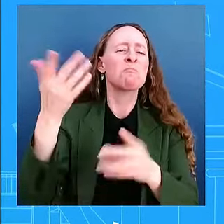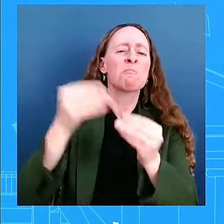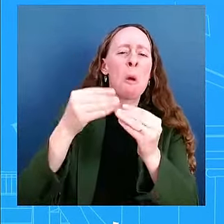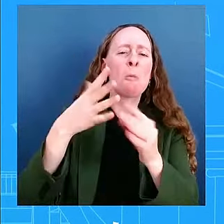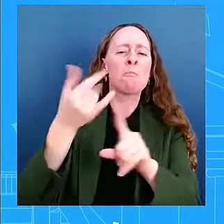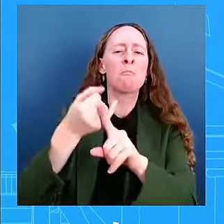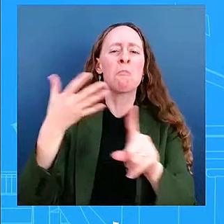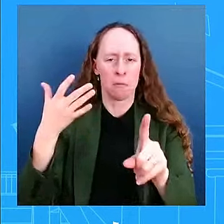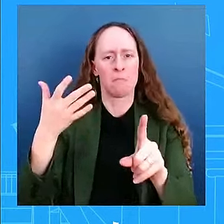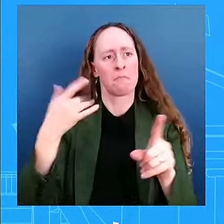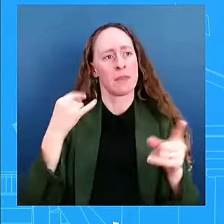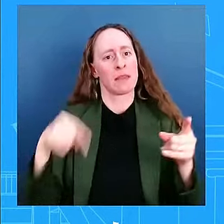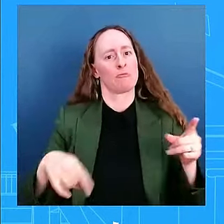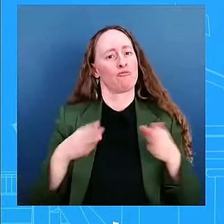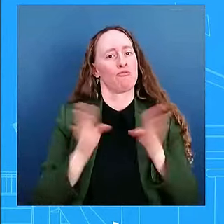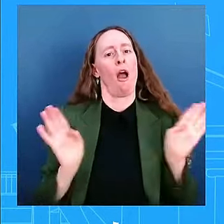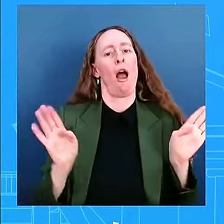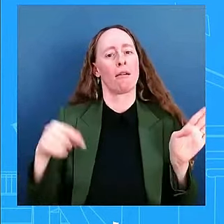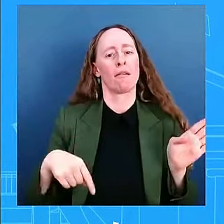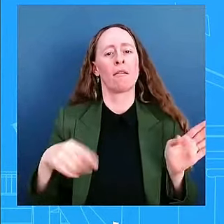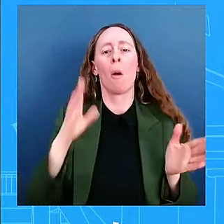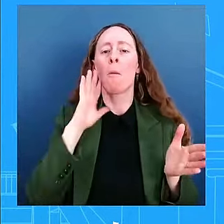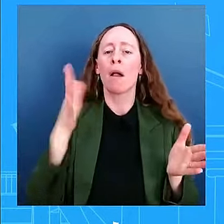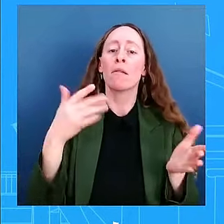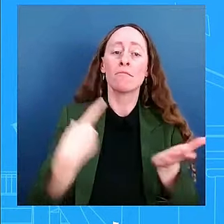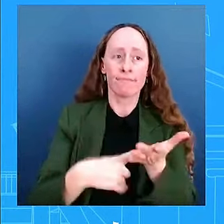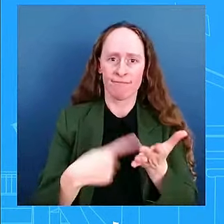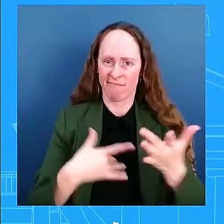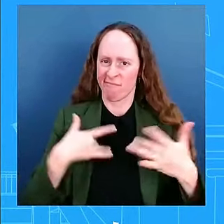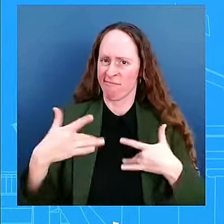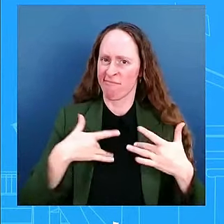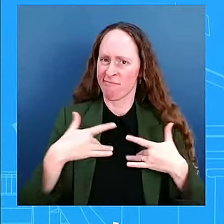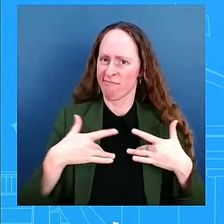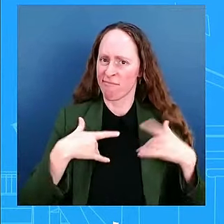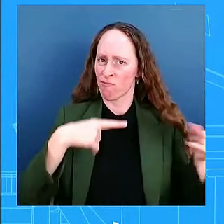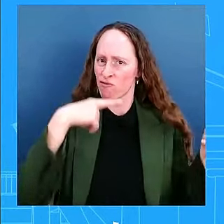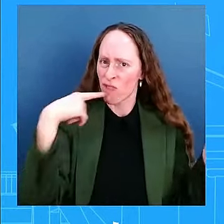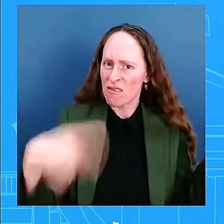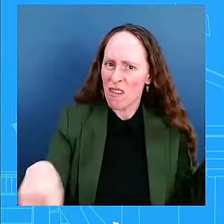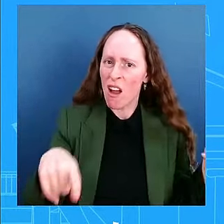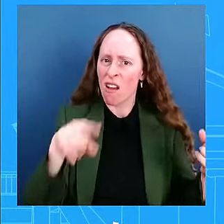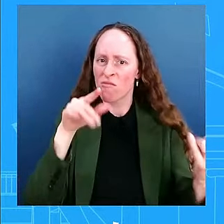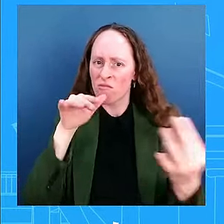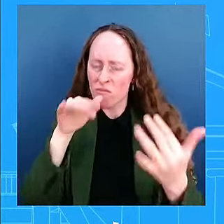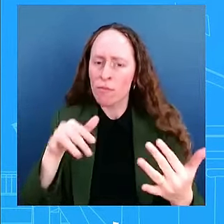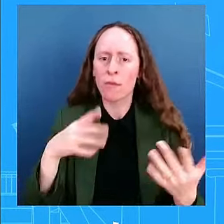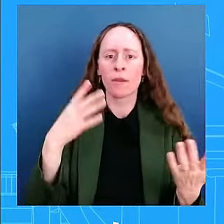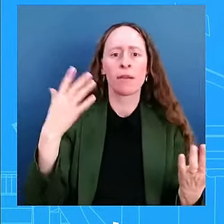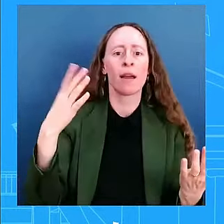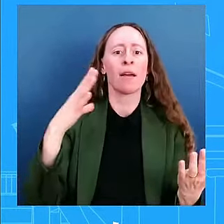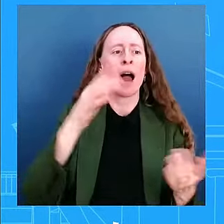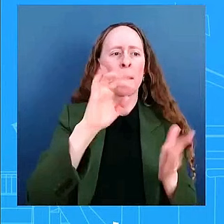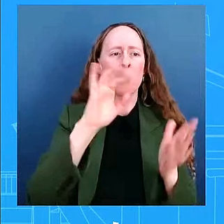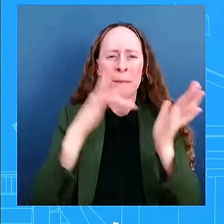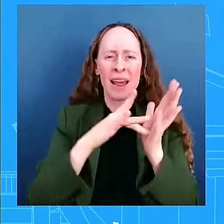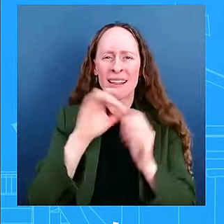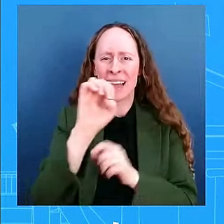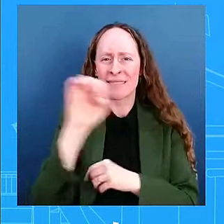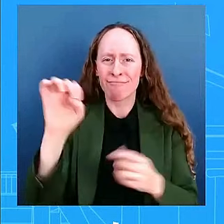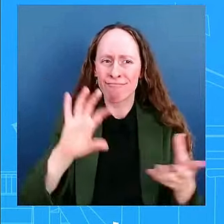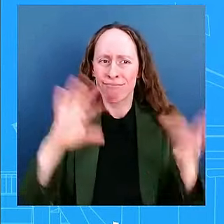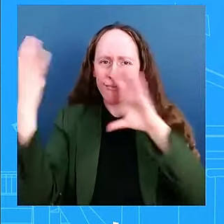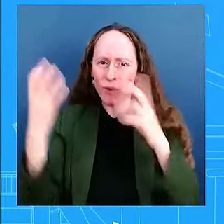uh, Russia's war in Ukraine, uh, managing the crisis in the Middle East, maintaining stability in the Indo-Pacific region,